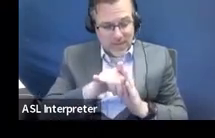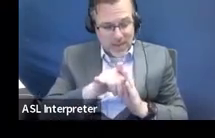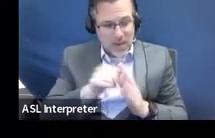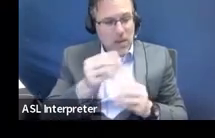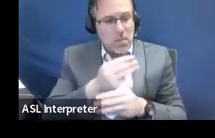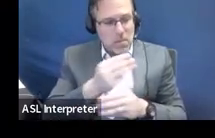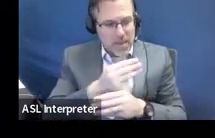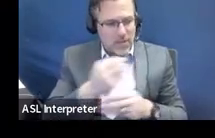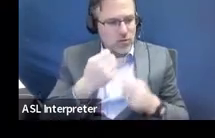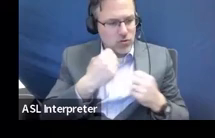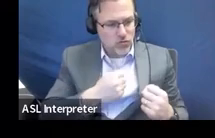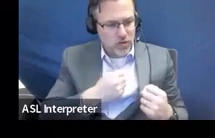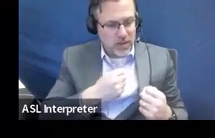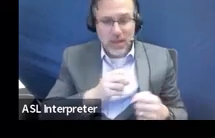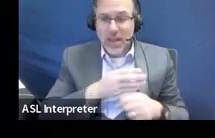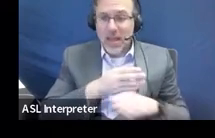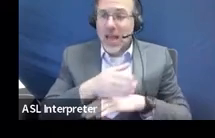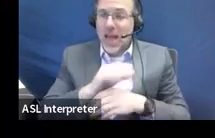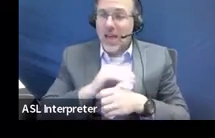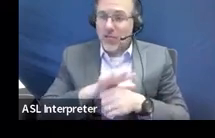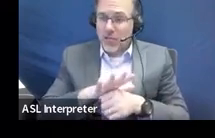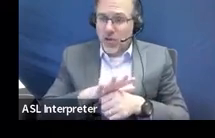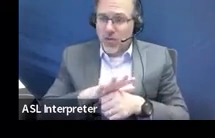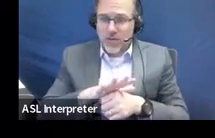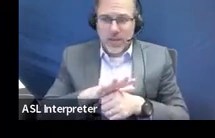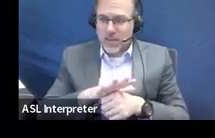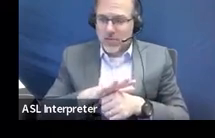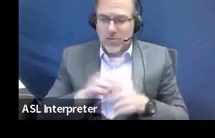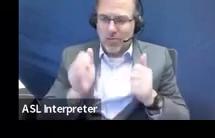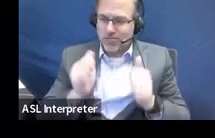after COVID, math is no longer a strength.